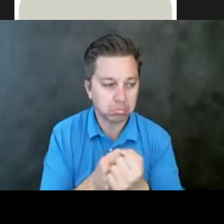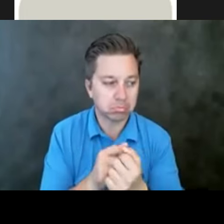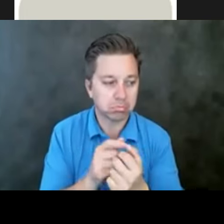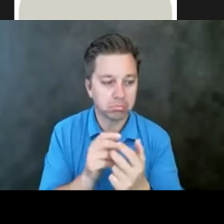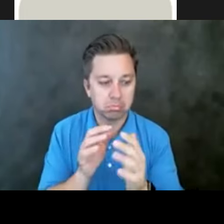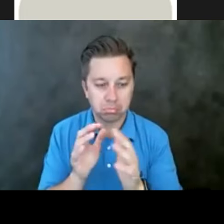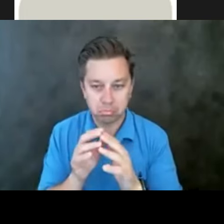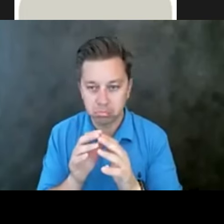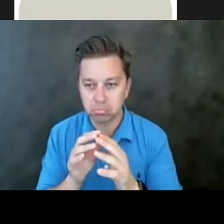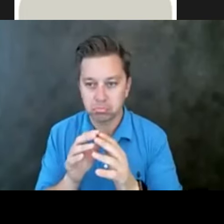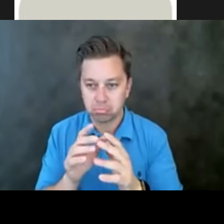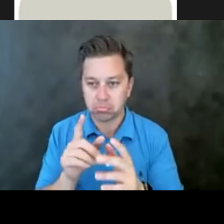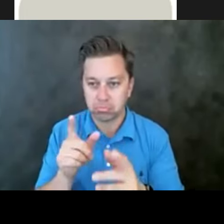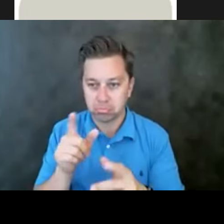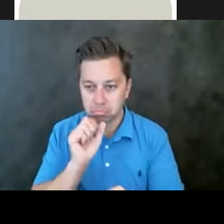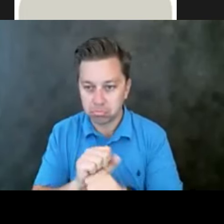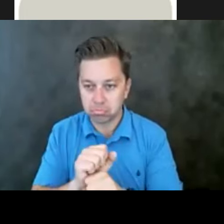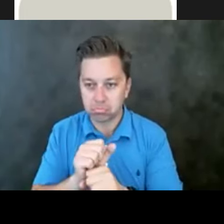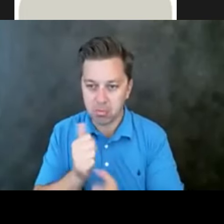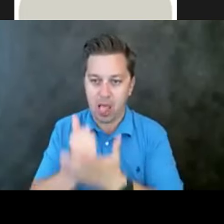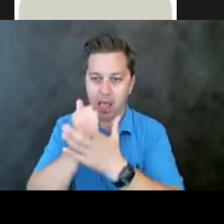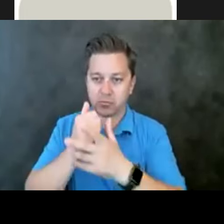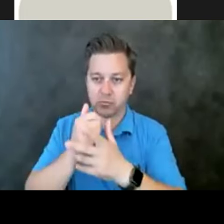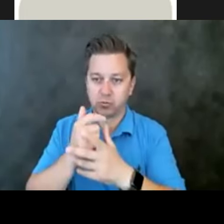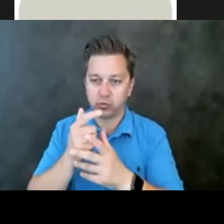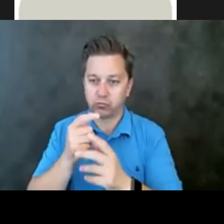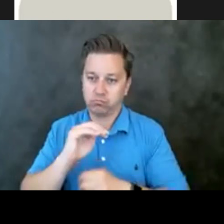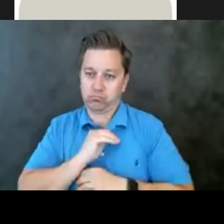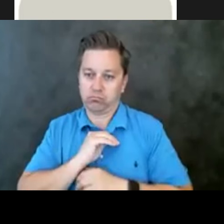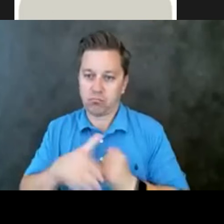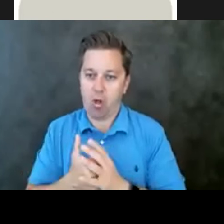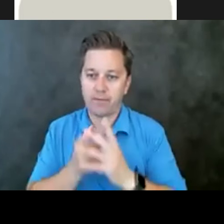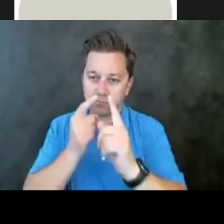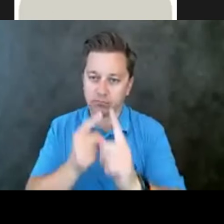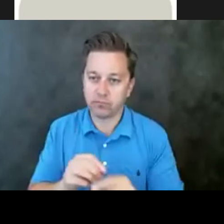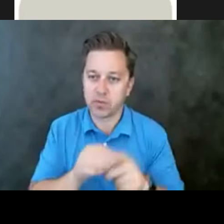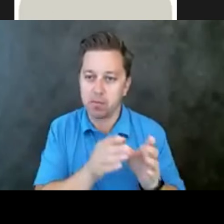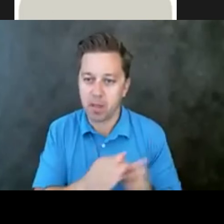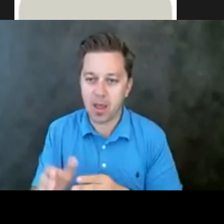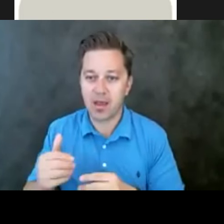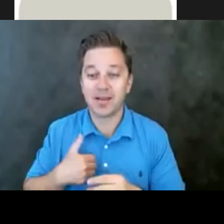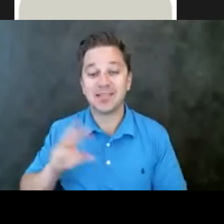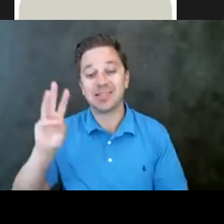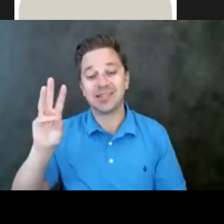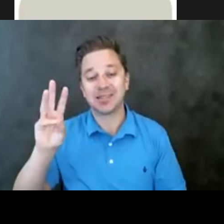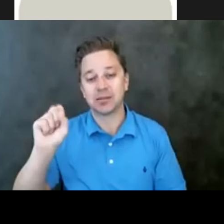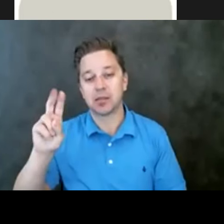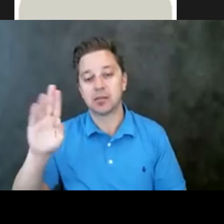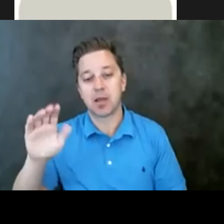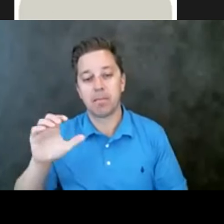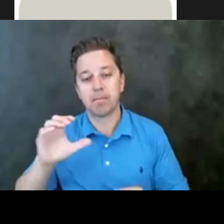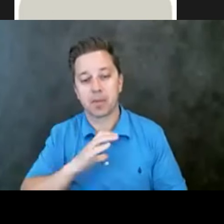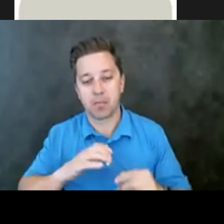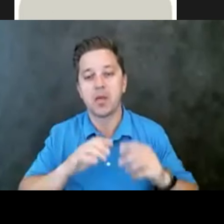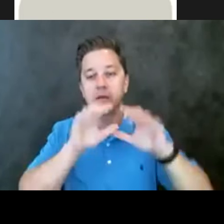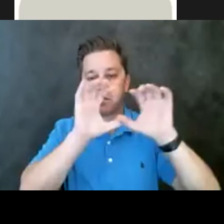plan. So keep helping to just keep that going. And then we have six subcommittees and we're going to hear from each of them today to